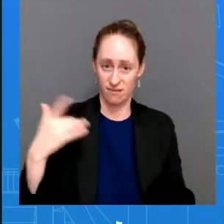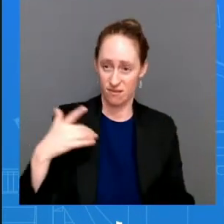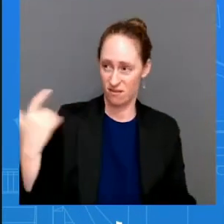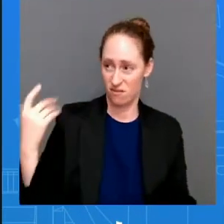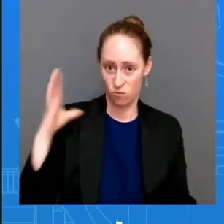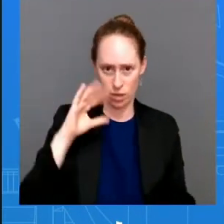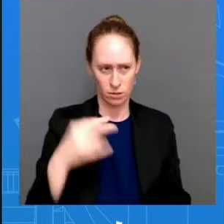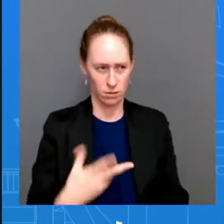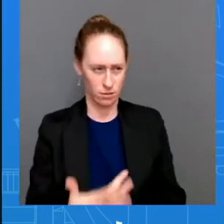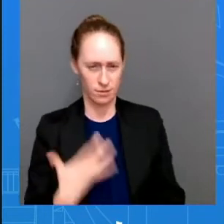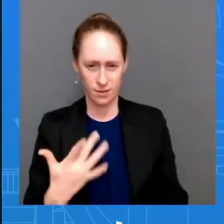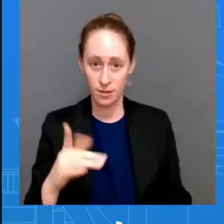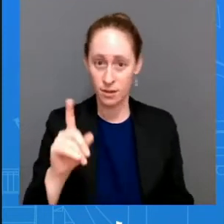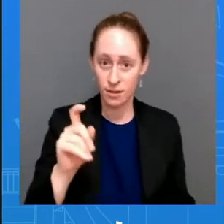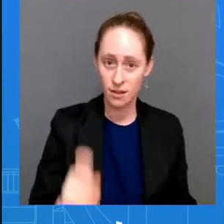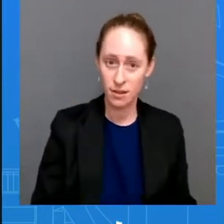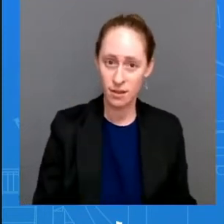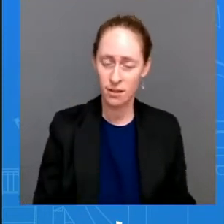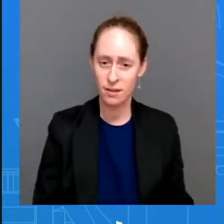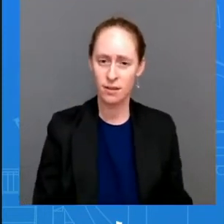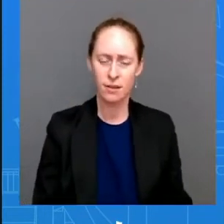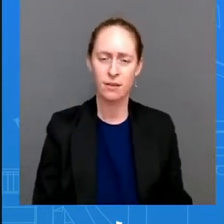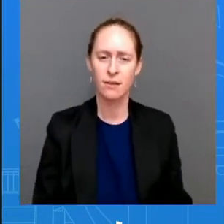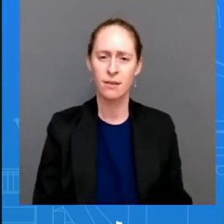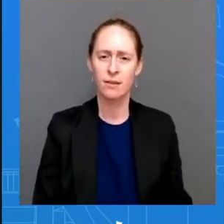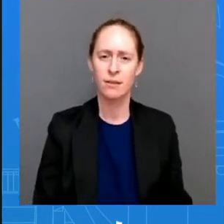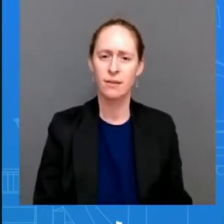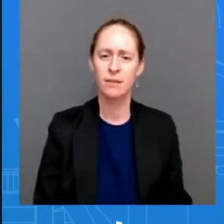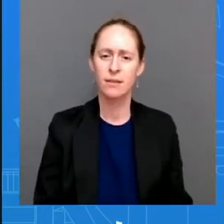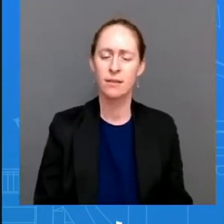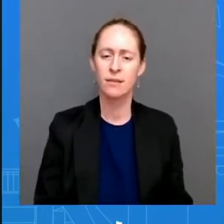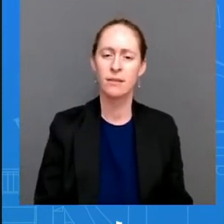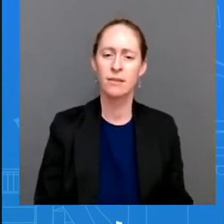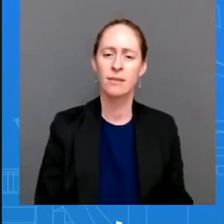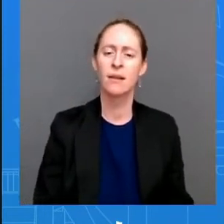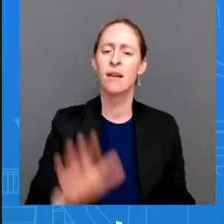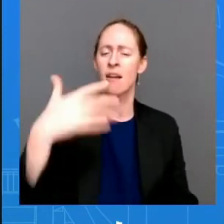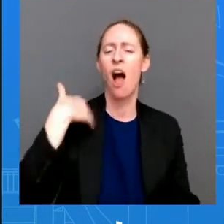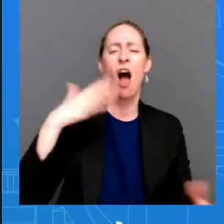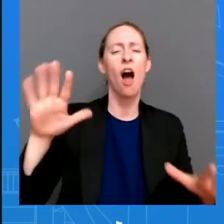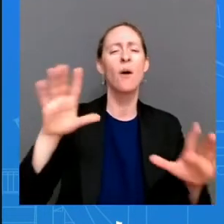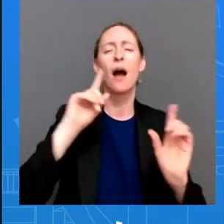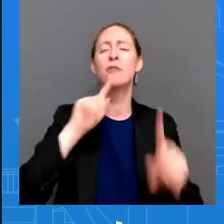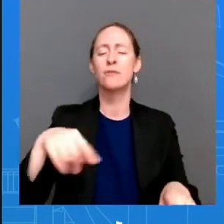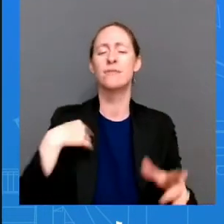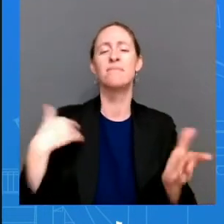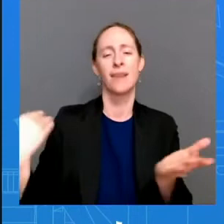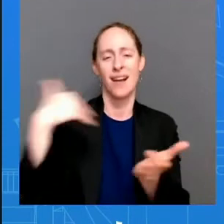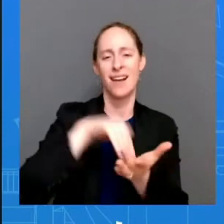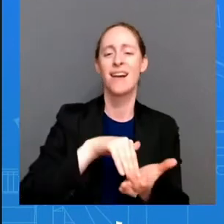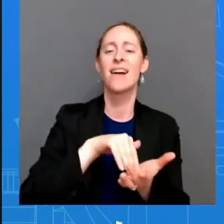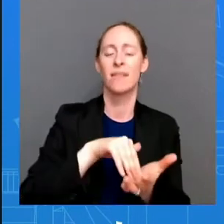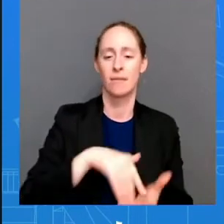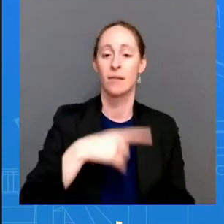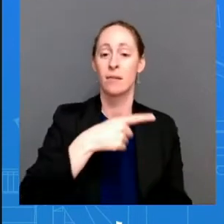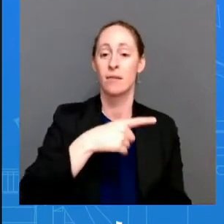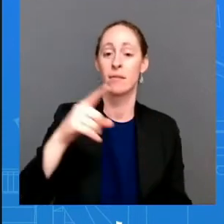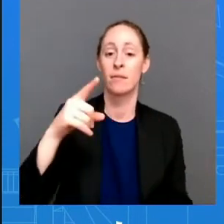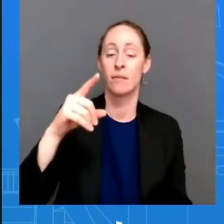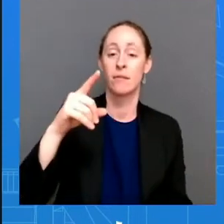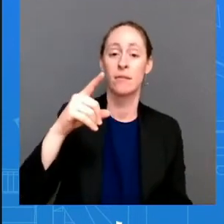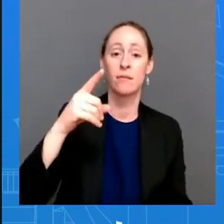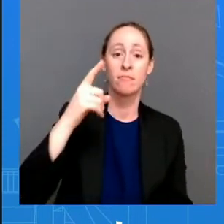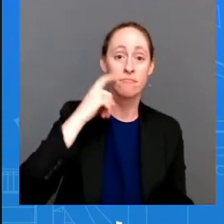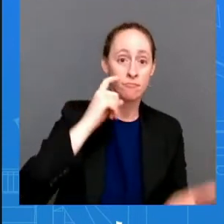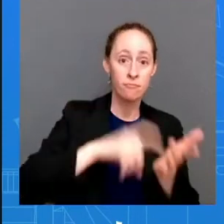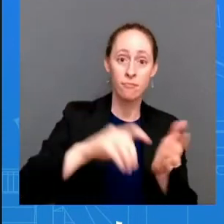um the fact of the matter is that uh oil and gas prices are coming down they're coming down and they have been coming